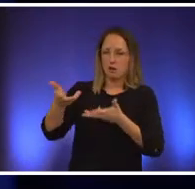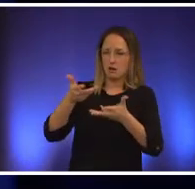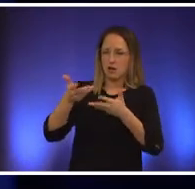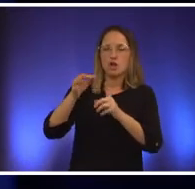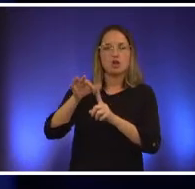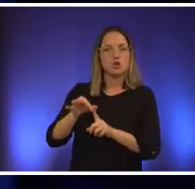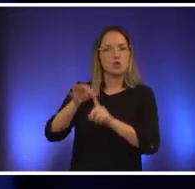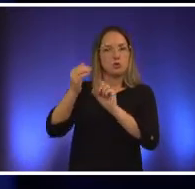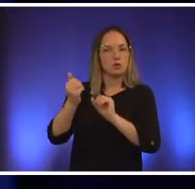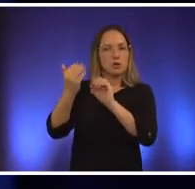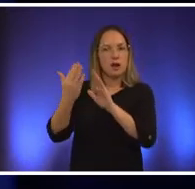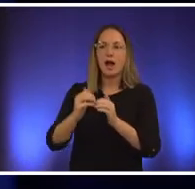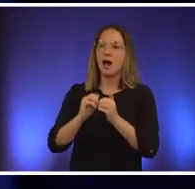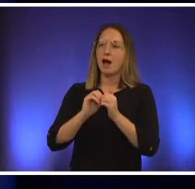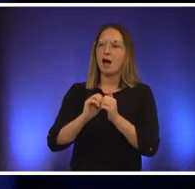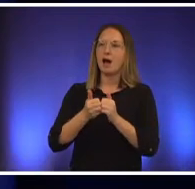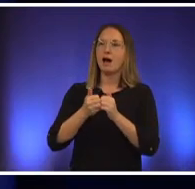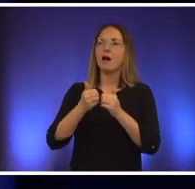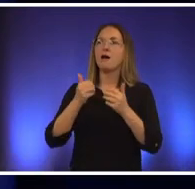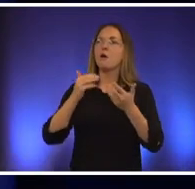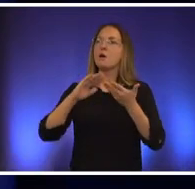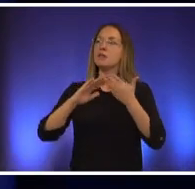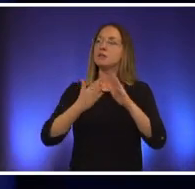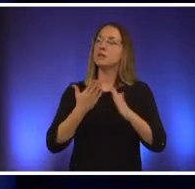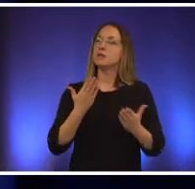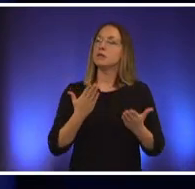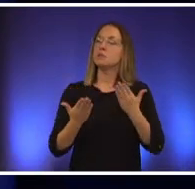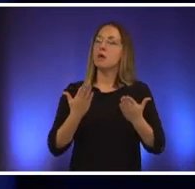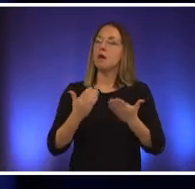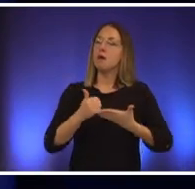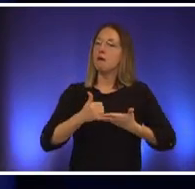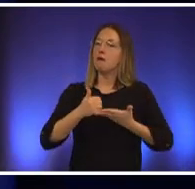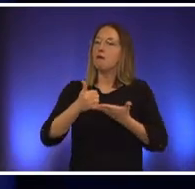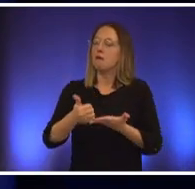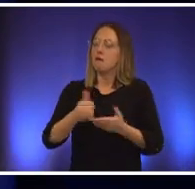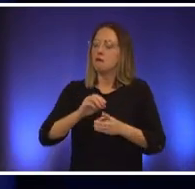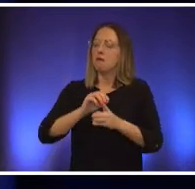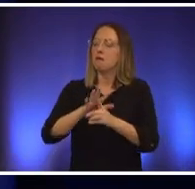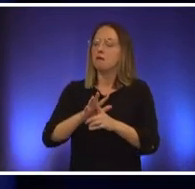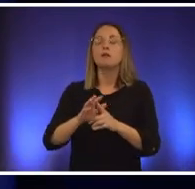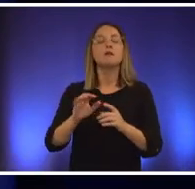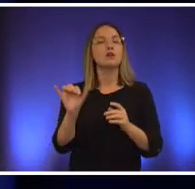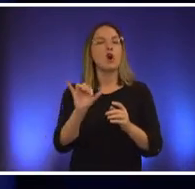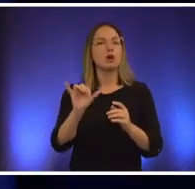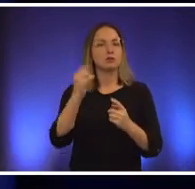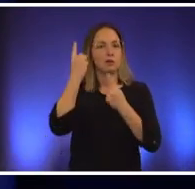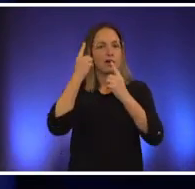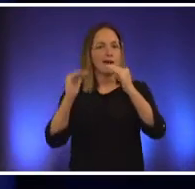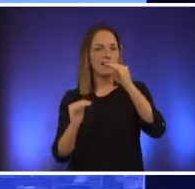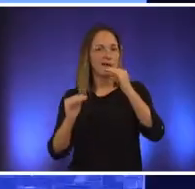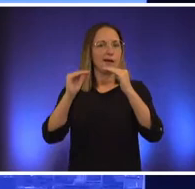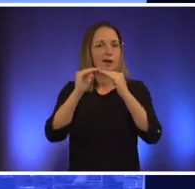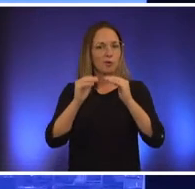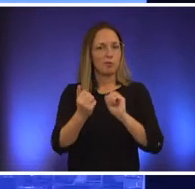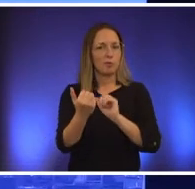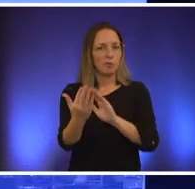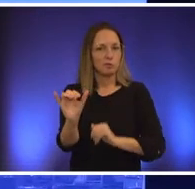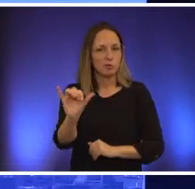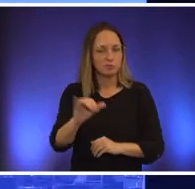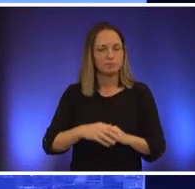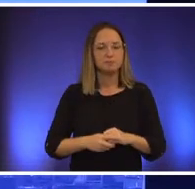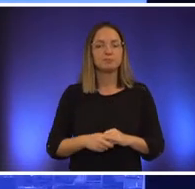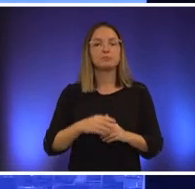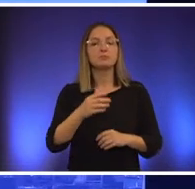the city might contribute uh that again are equitable in the way in the way we go about that representative